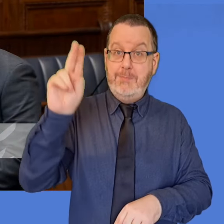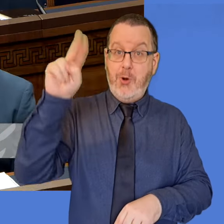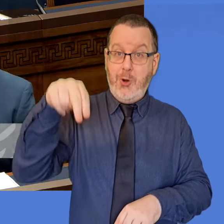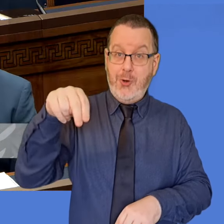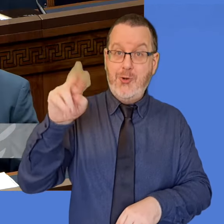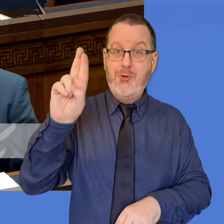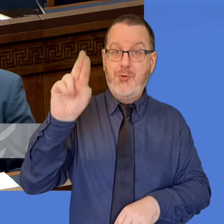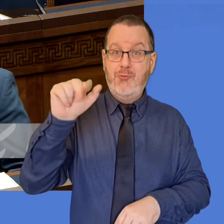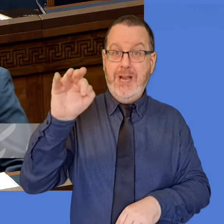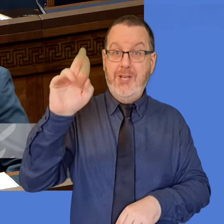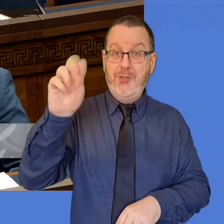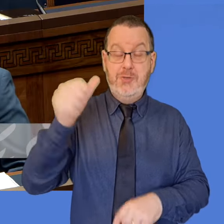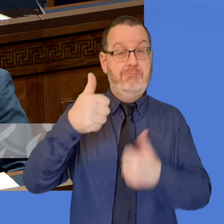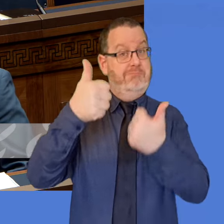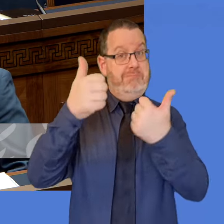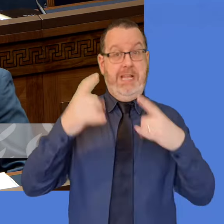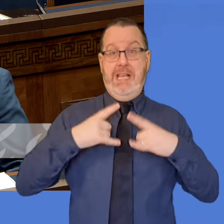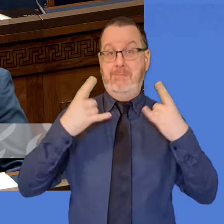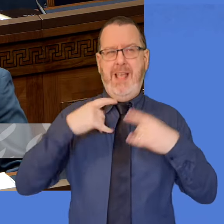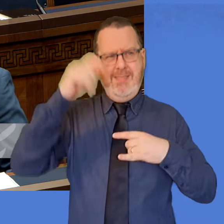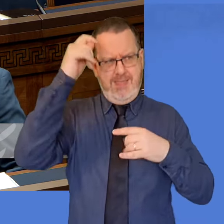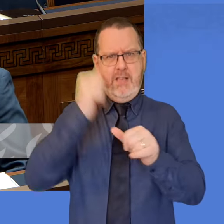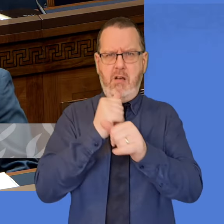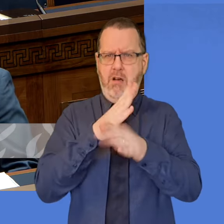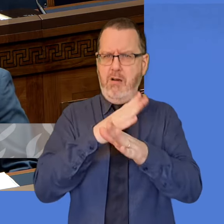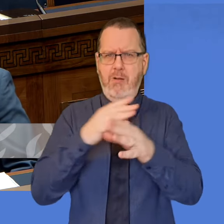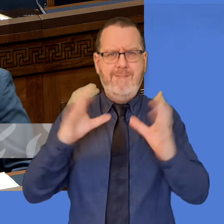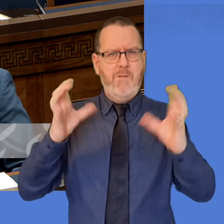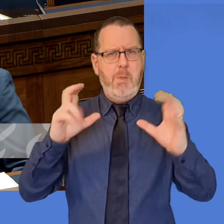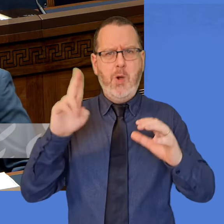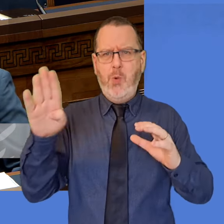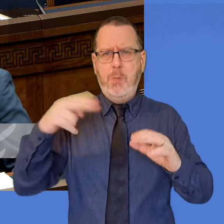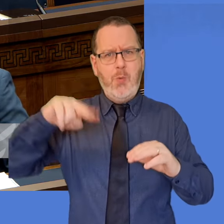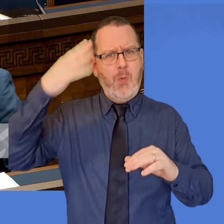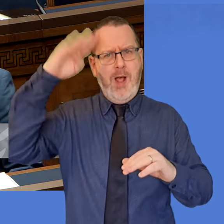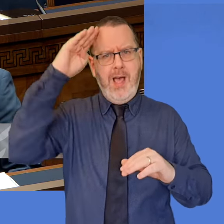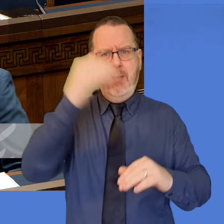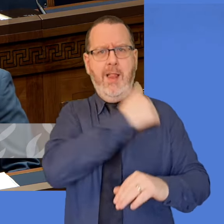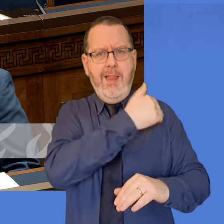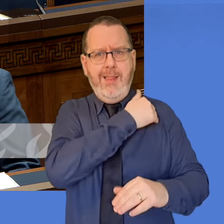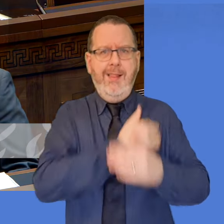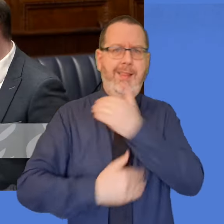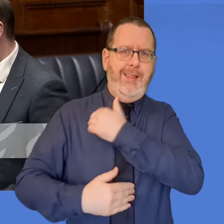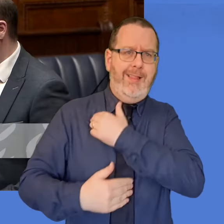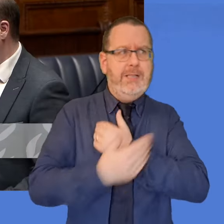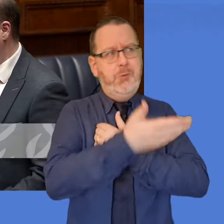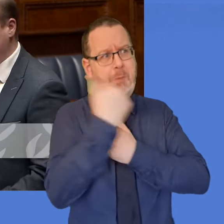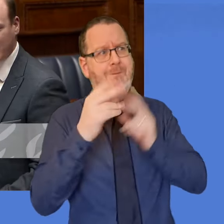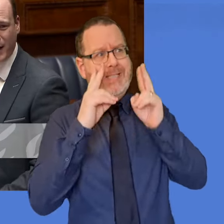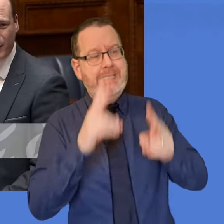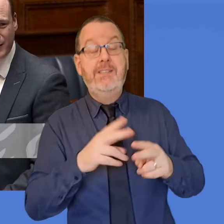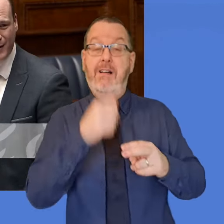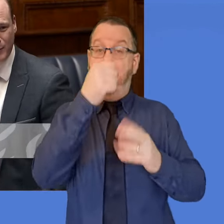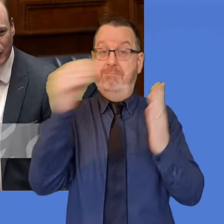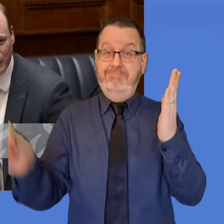ground in the country has invited me to come and visit. If the clubs mentioned are not already on the list, I'll be happy to happen to you.